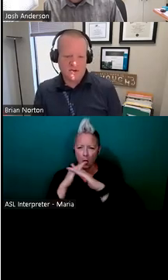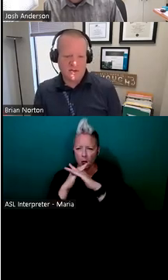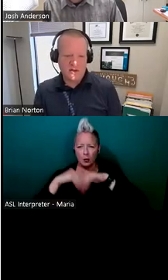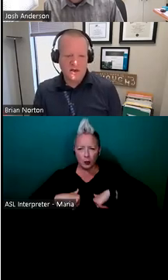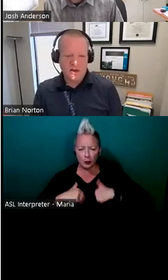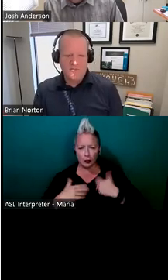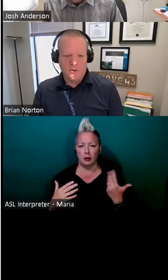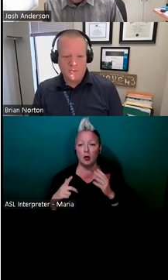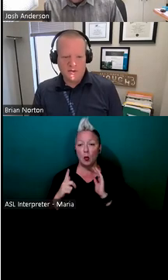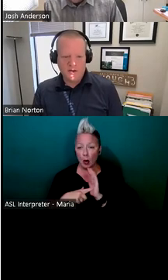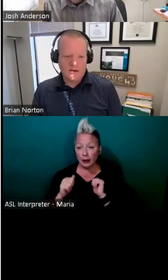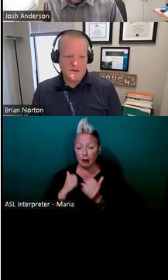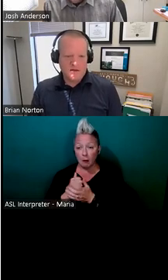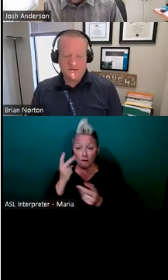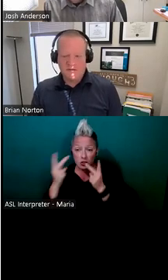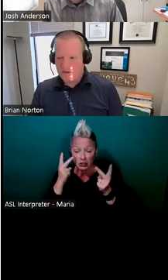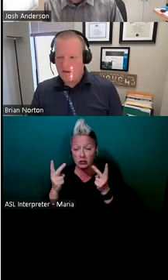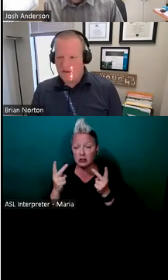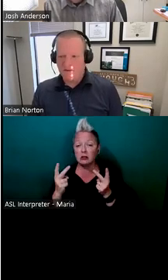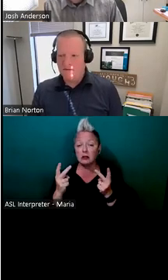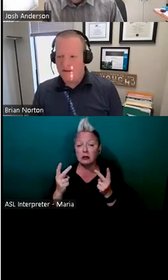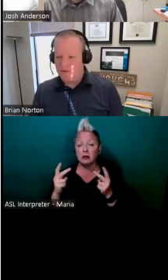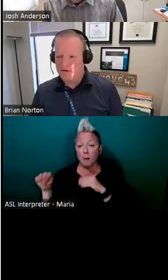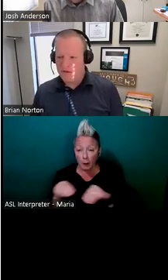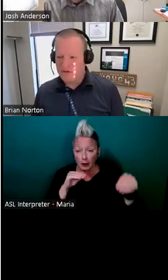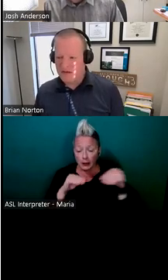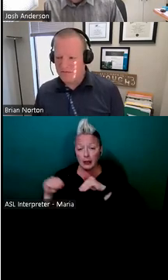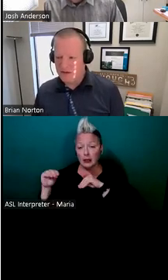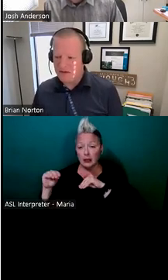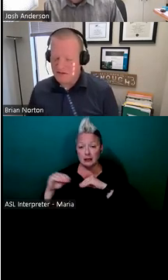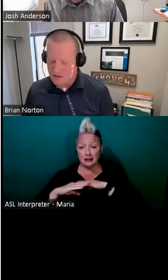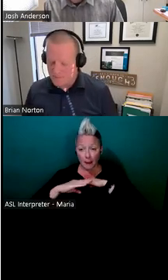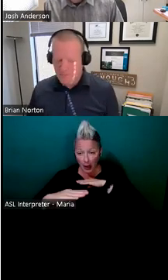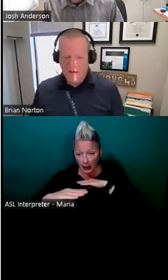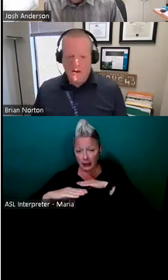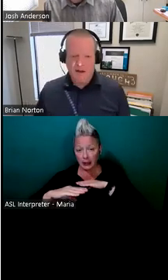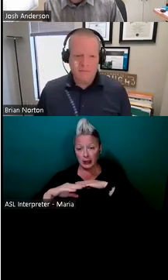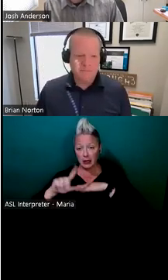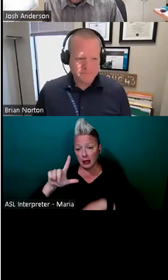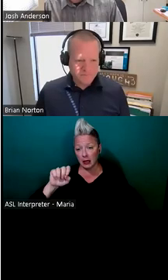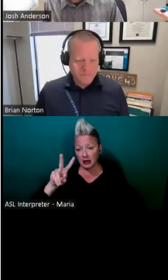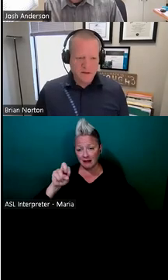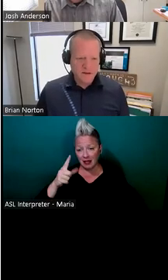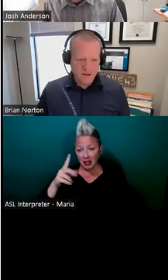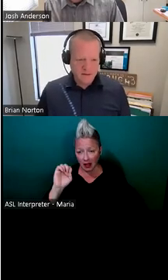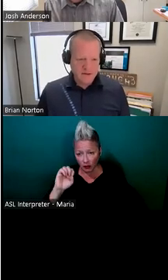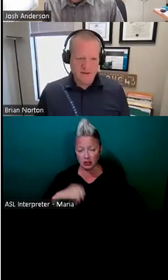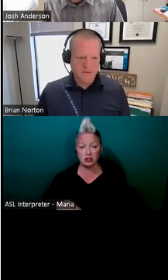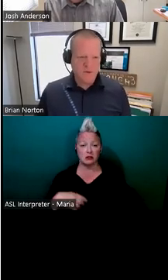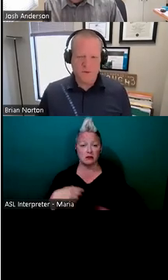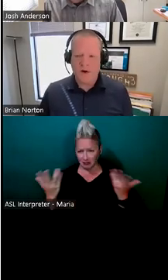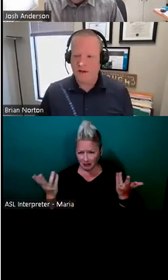with vision, mobility, stability, leverage, those kinds of things. And so, um, again,